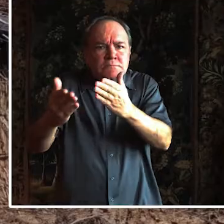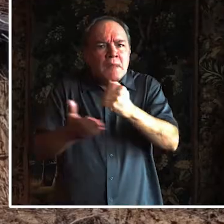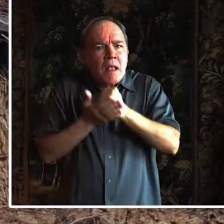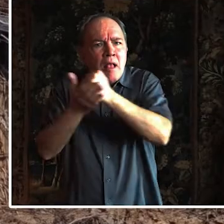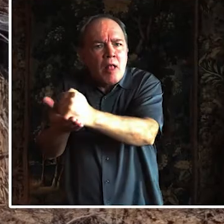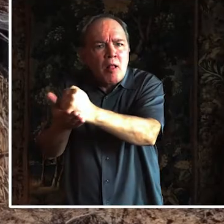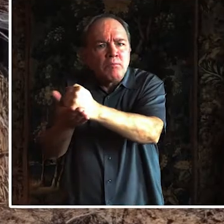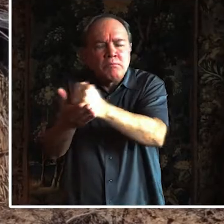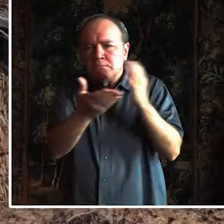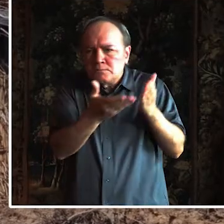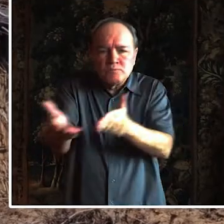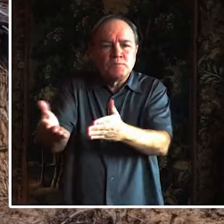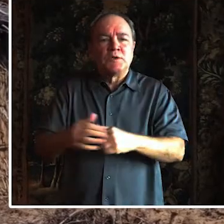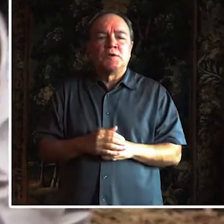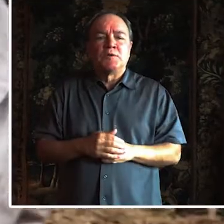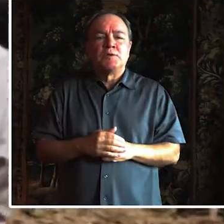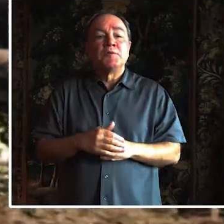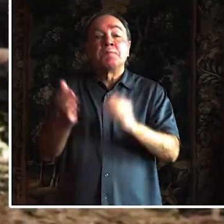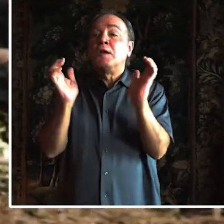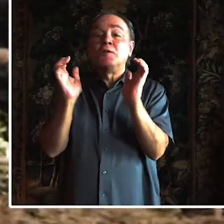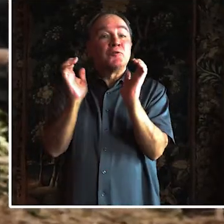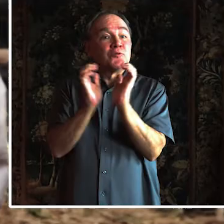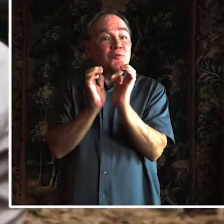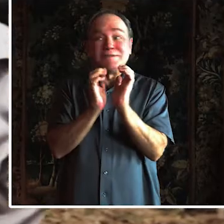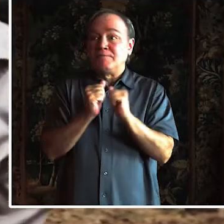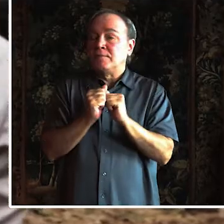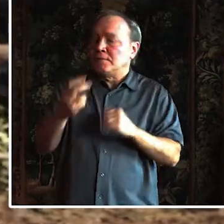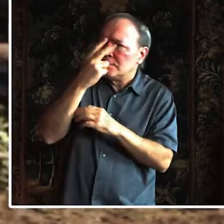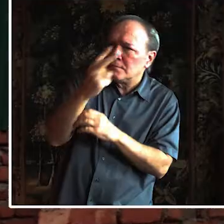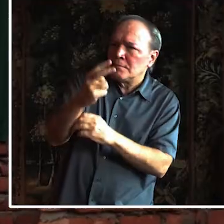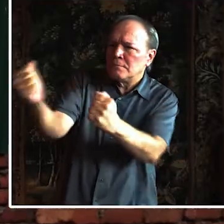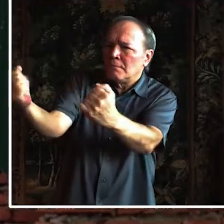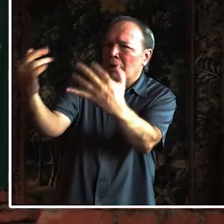2017, it was an emergency situation. So we built the latrines with that in mind.